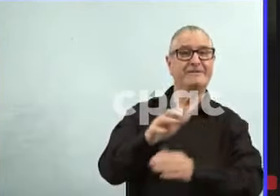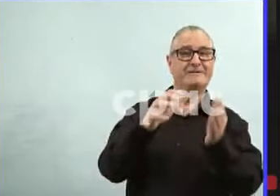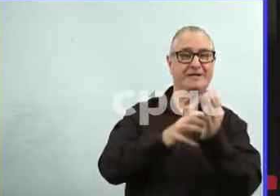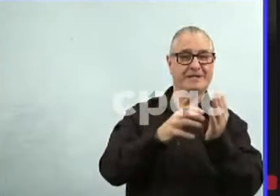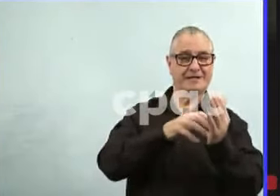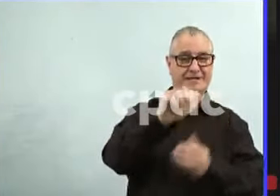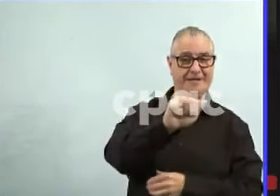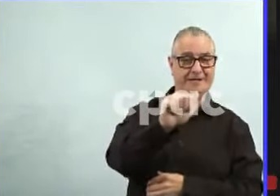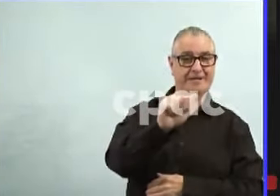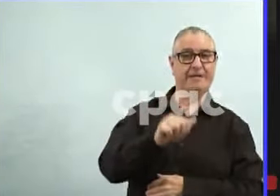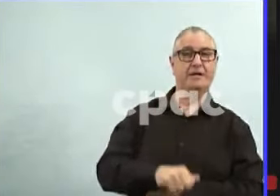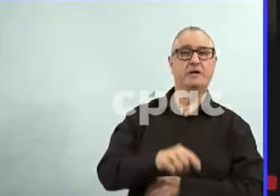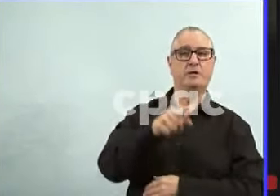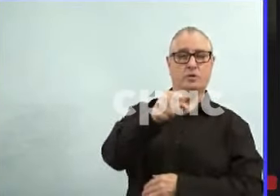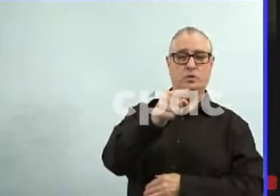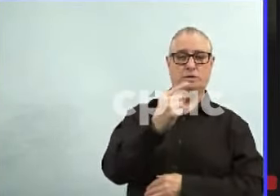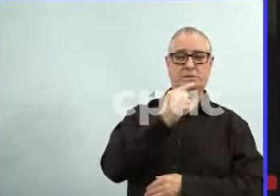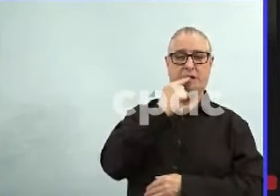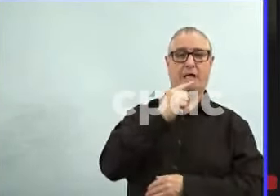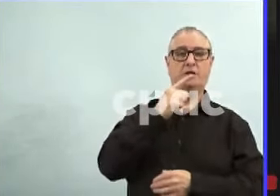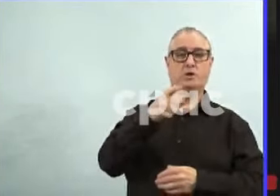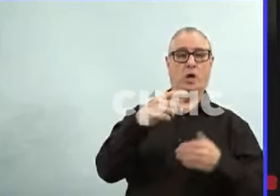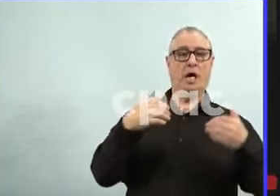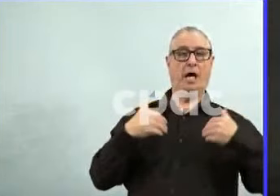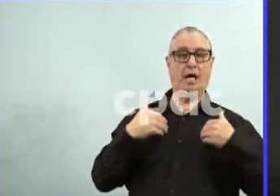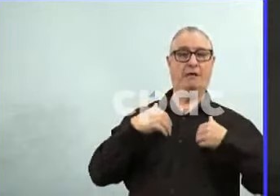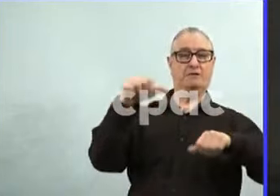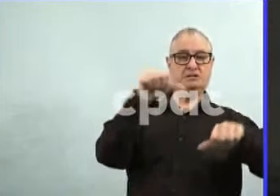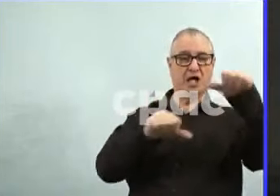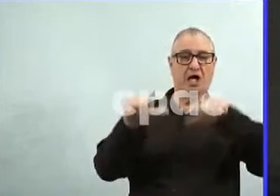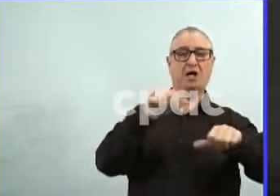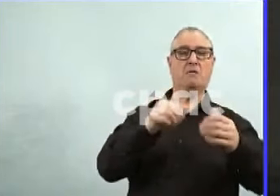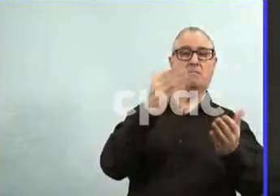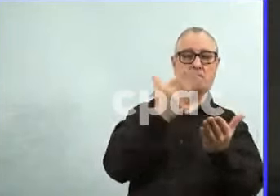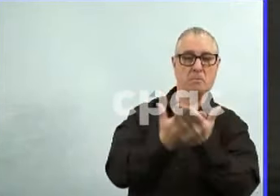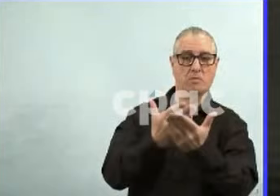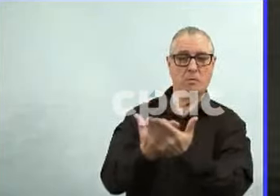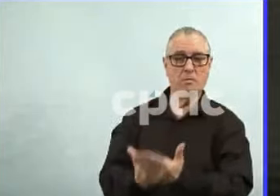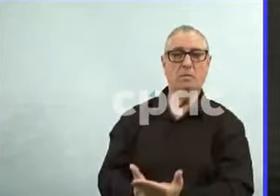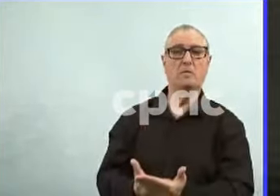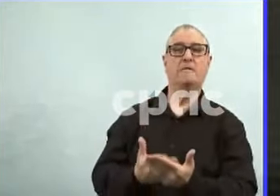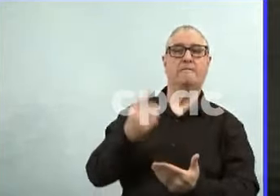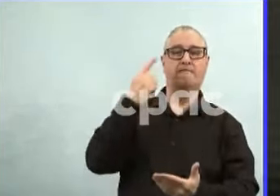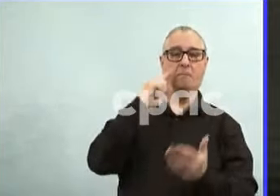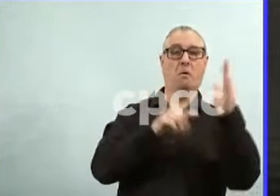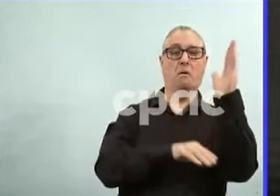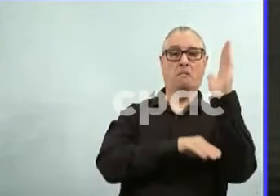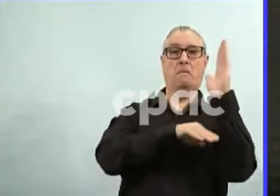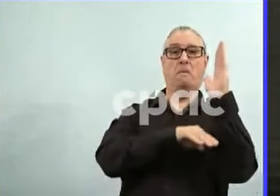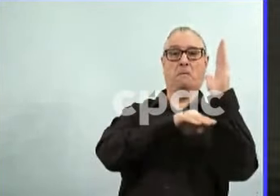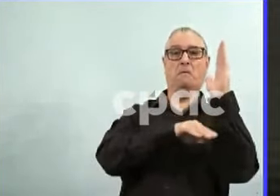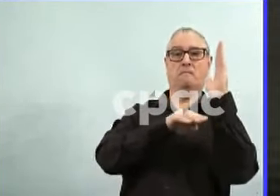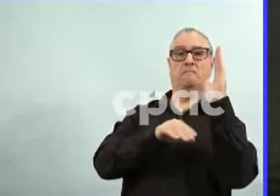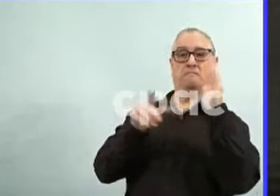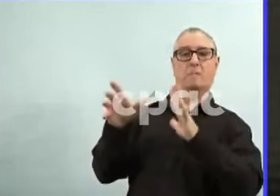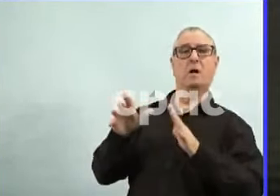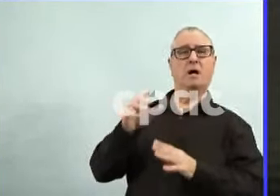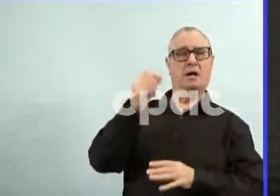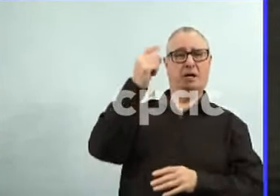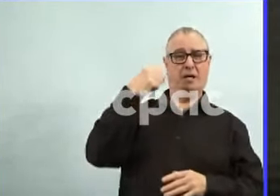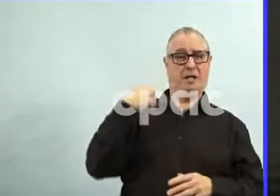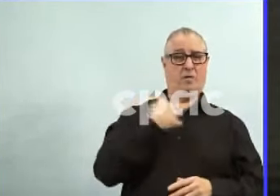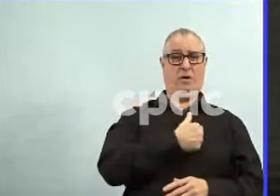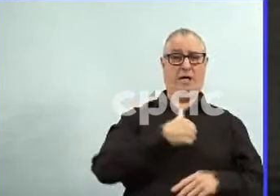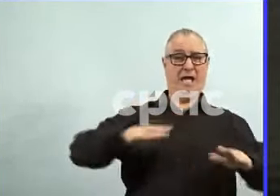that sort of backs up these decisions to loosen restrictions, but, you know, we haven't seen the wastewater modeling. We